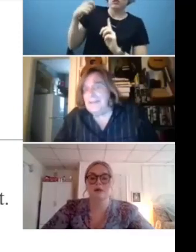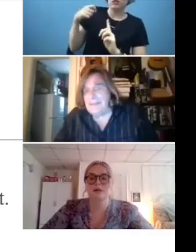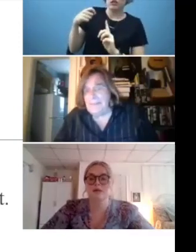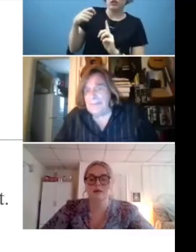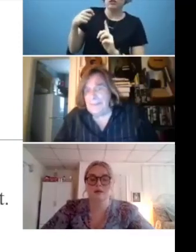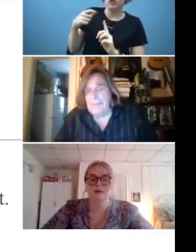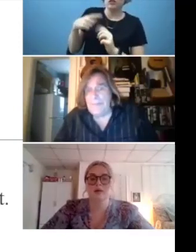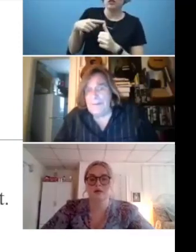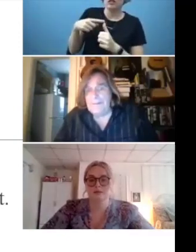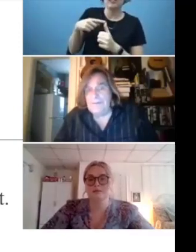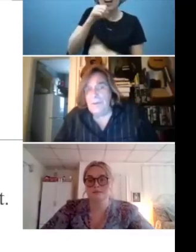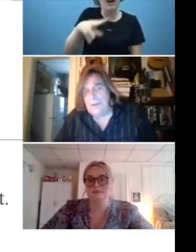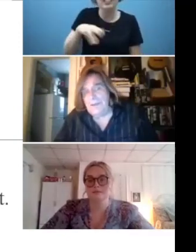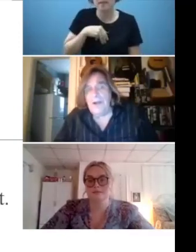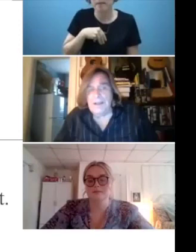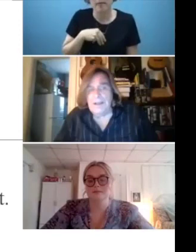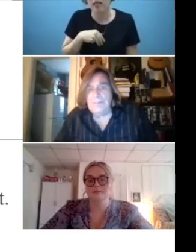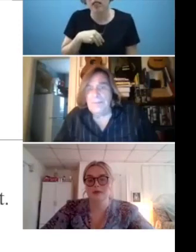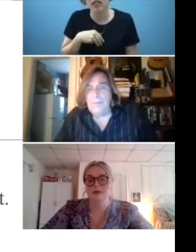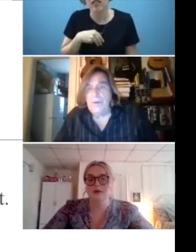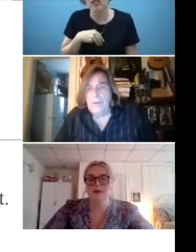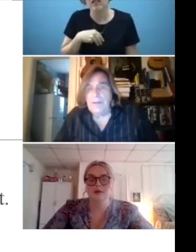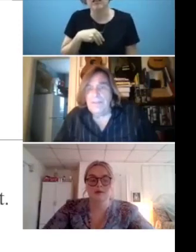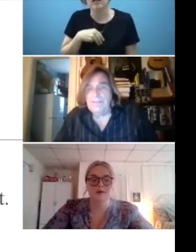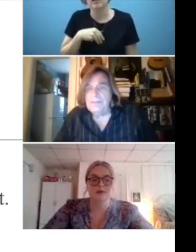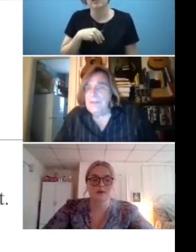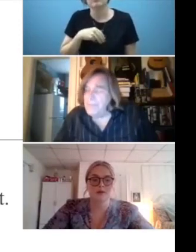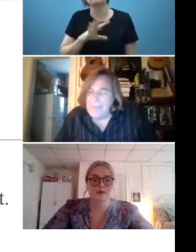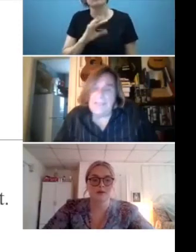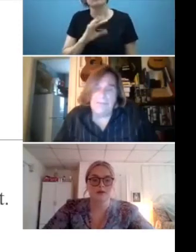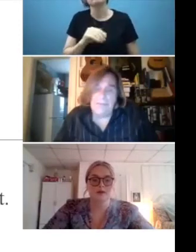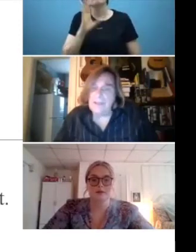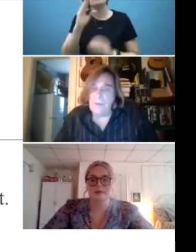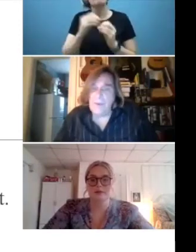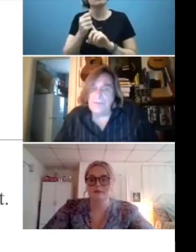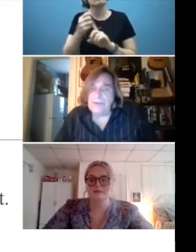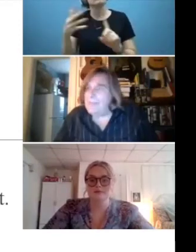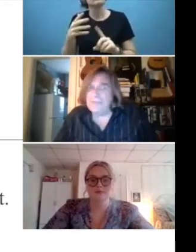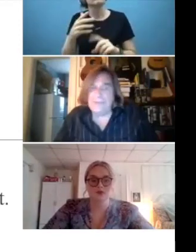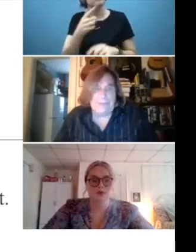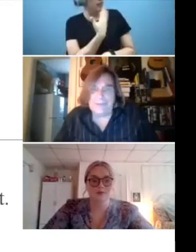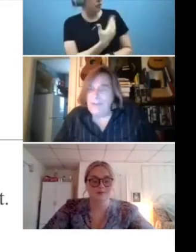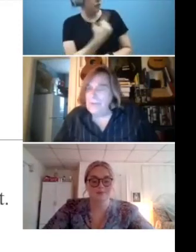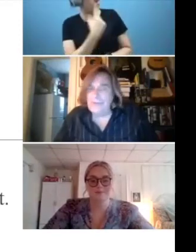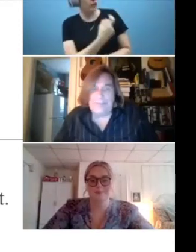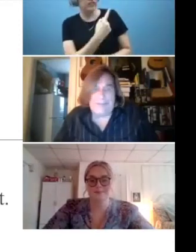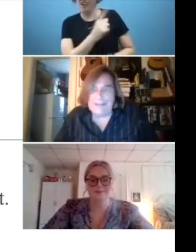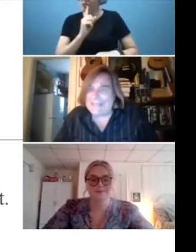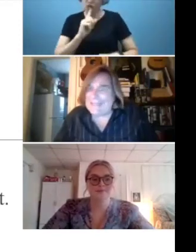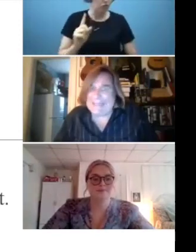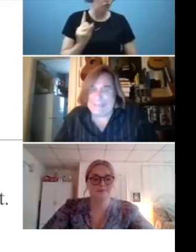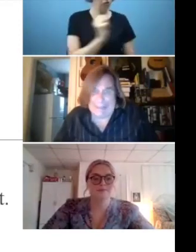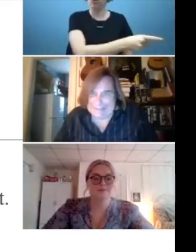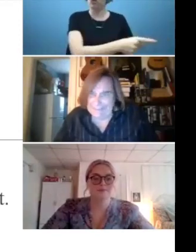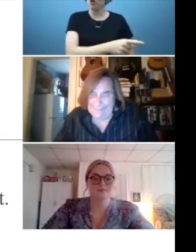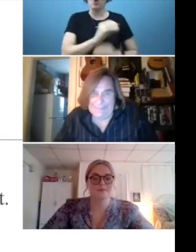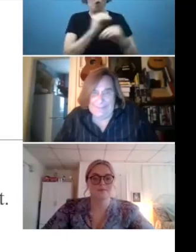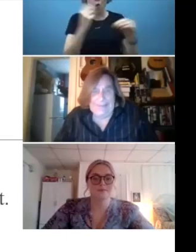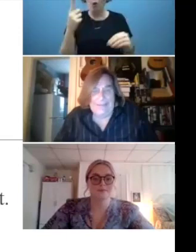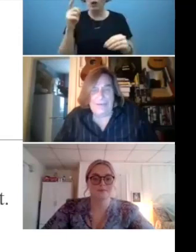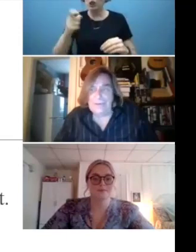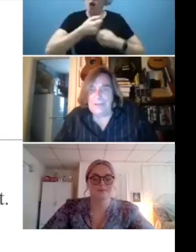and it's unacceptable. So we're going to talk a little bit more about this in depth, but thank you for that question. Absolutely. No one should be yelling at anybody.